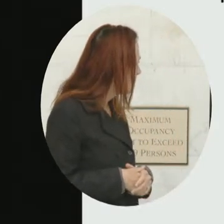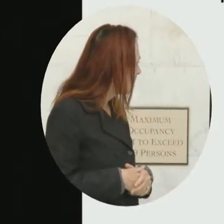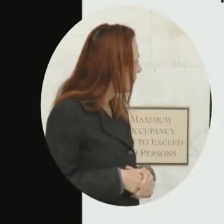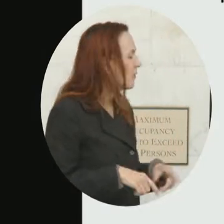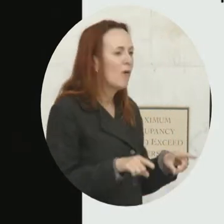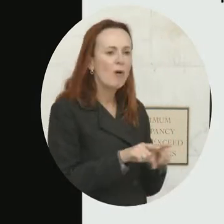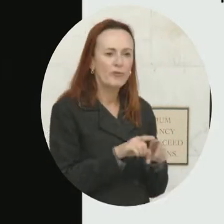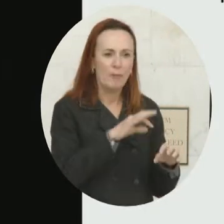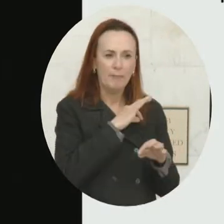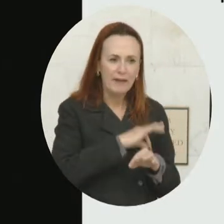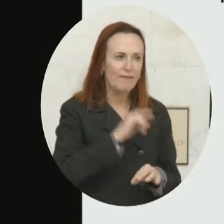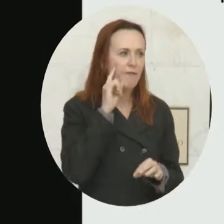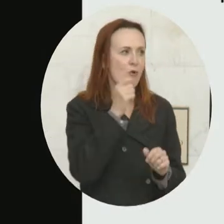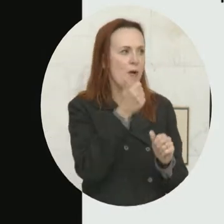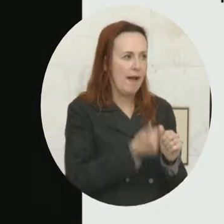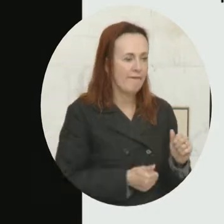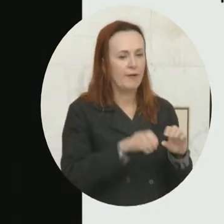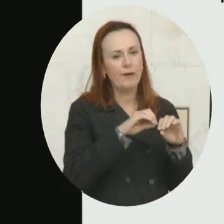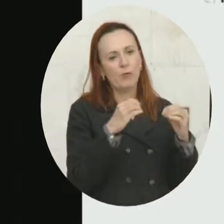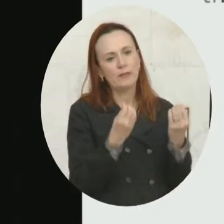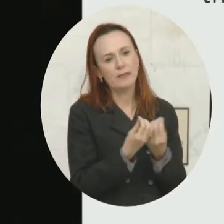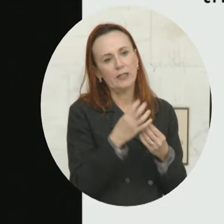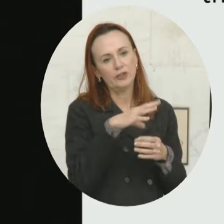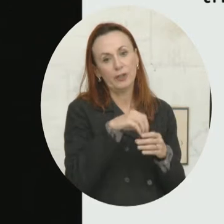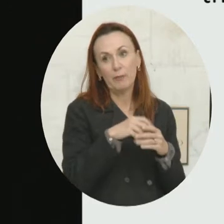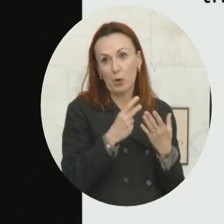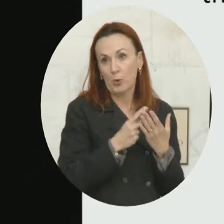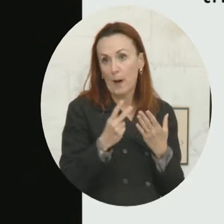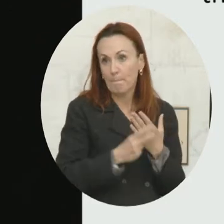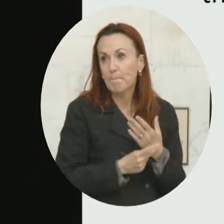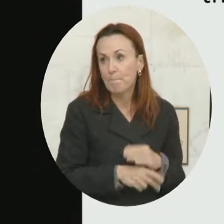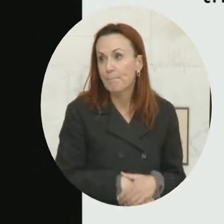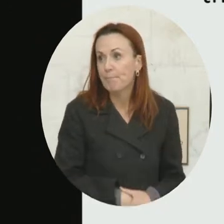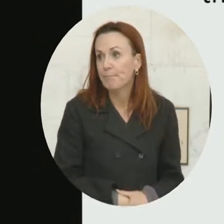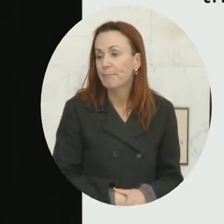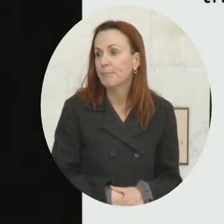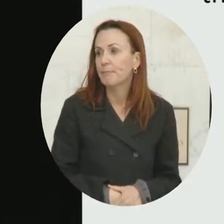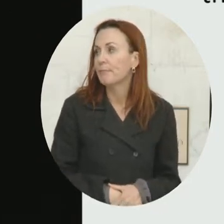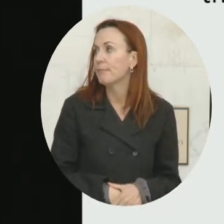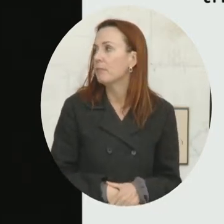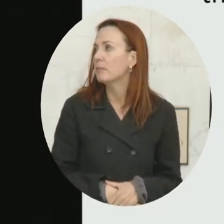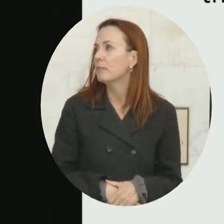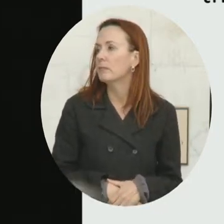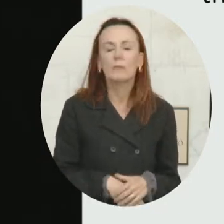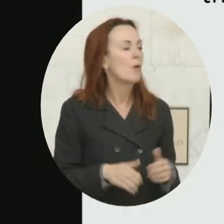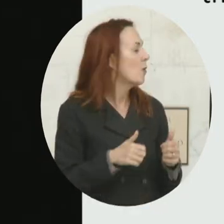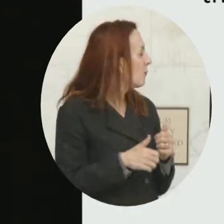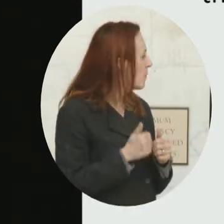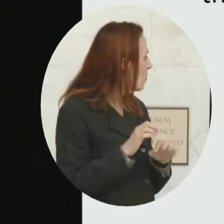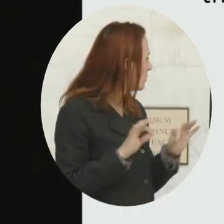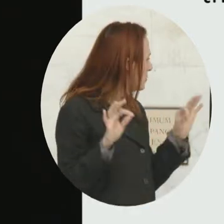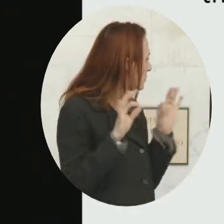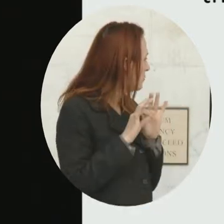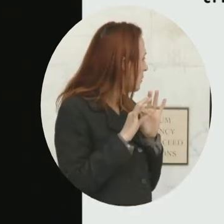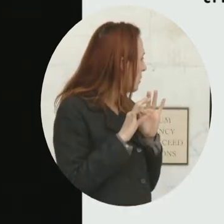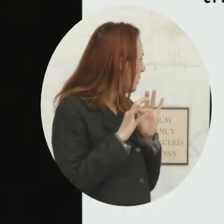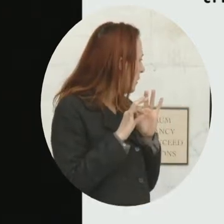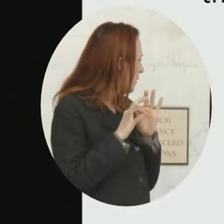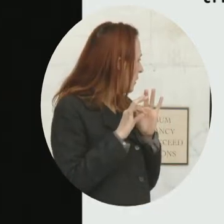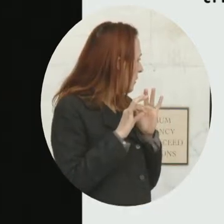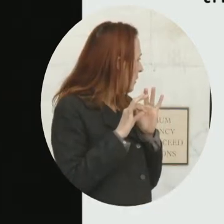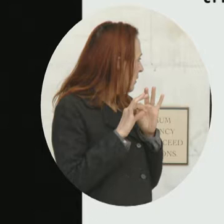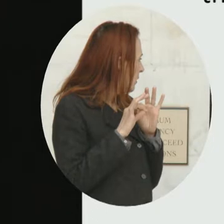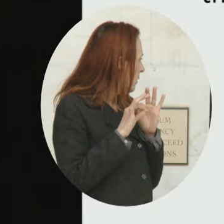every stakeholder organization in the program. So, and most importantly, we want to basically make a point of